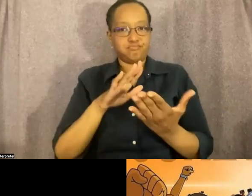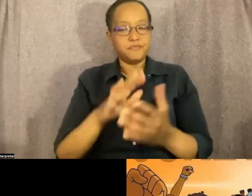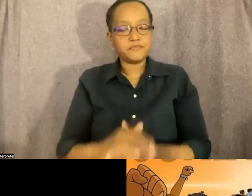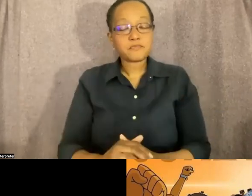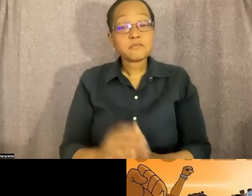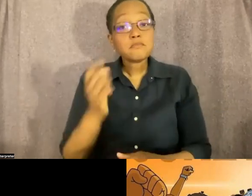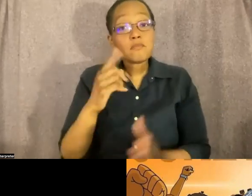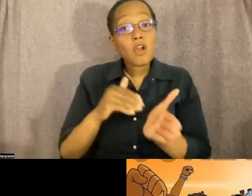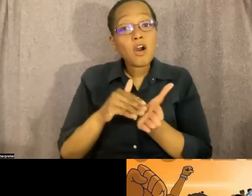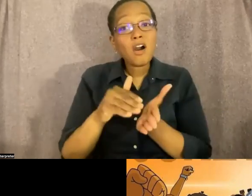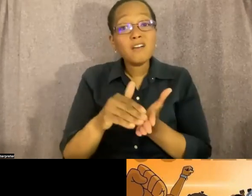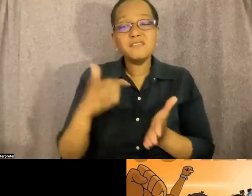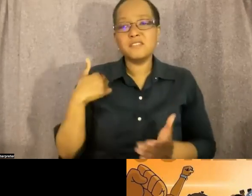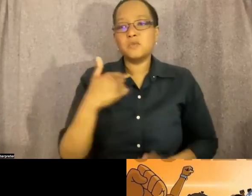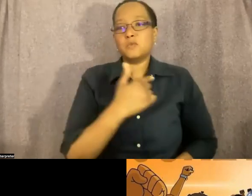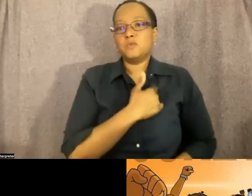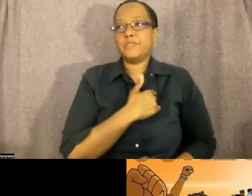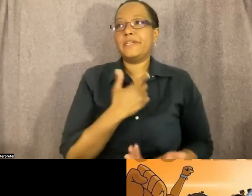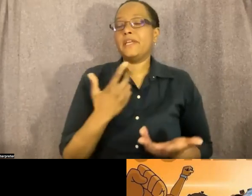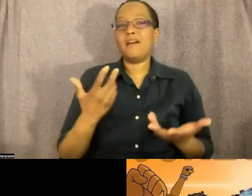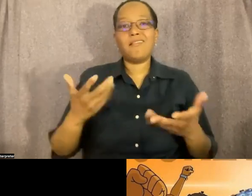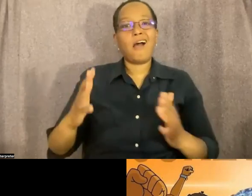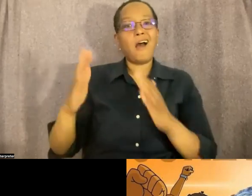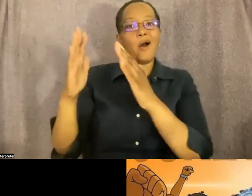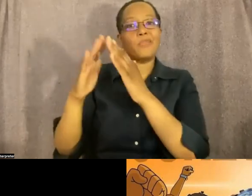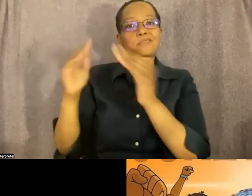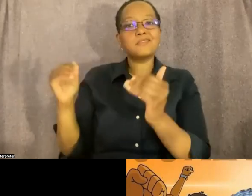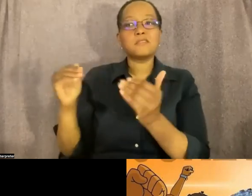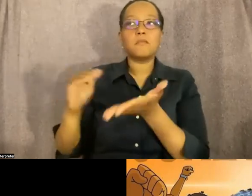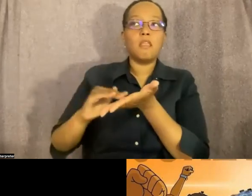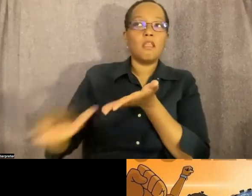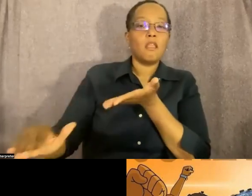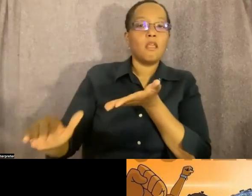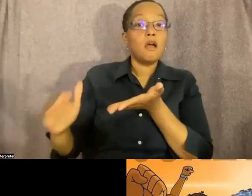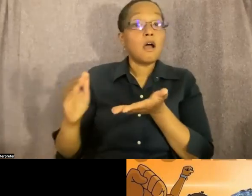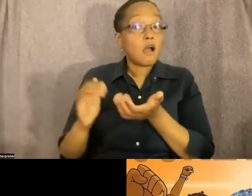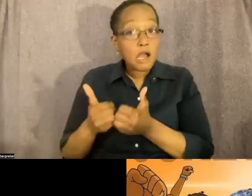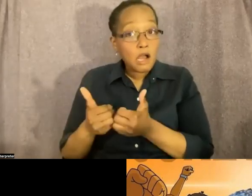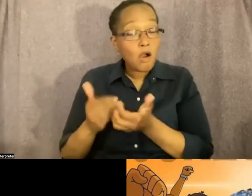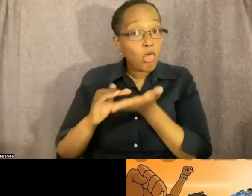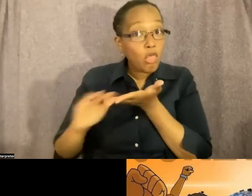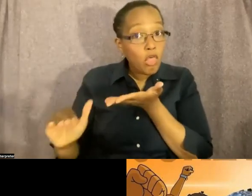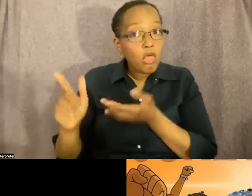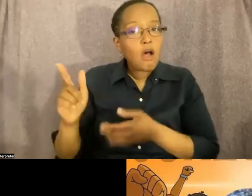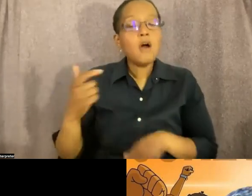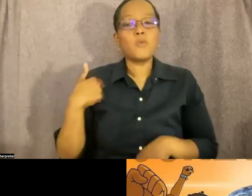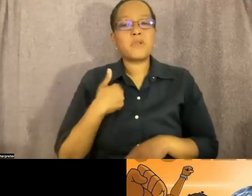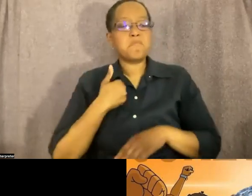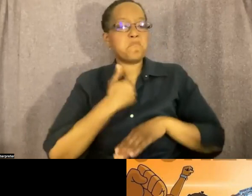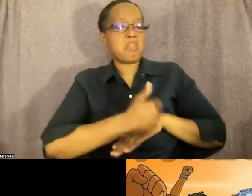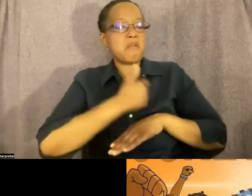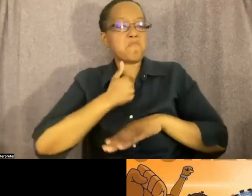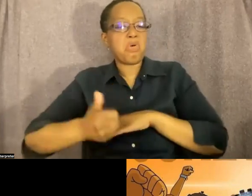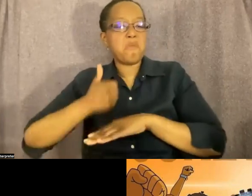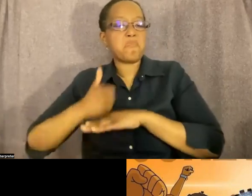we let systems off the hook by blaming it on individuals,